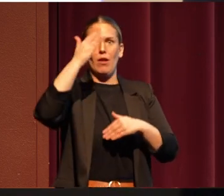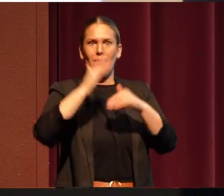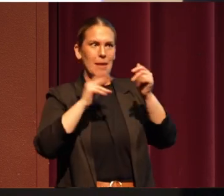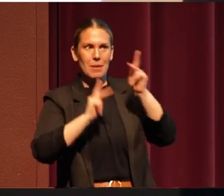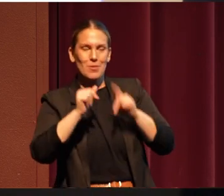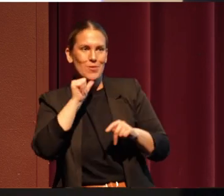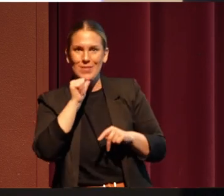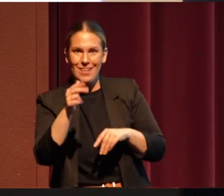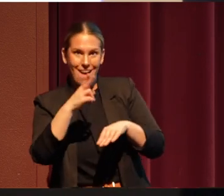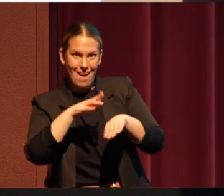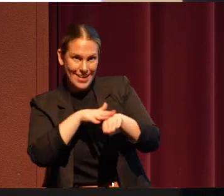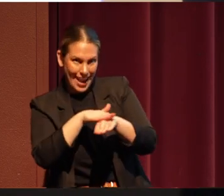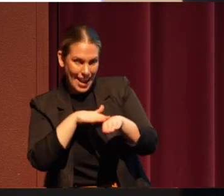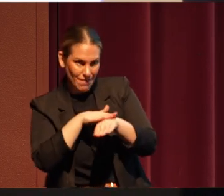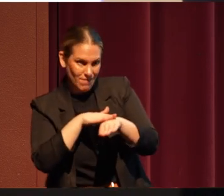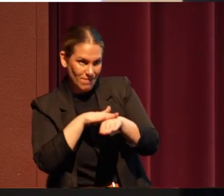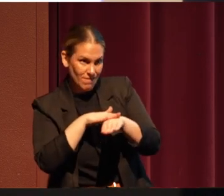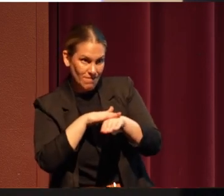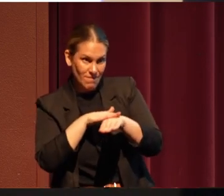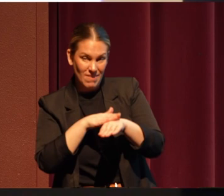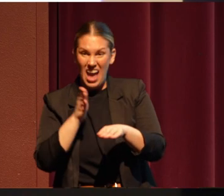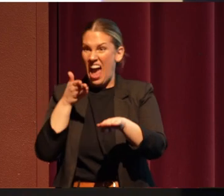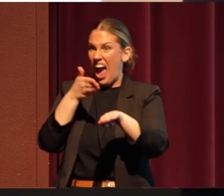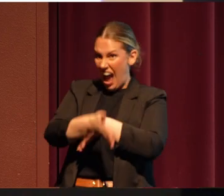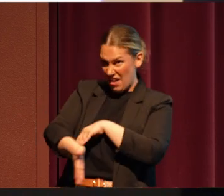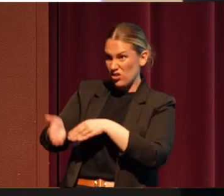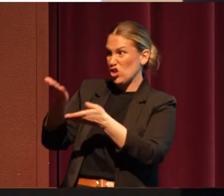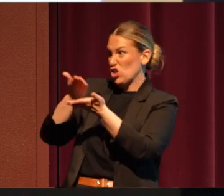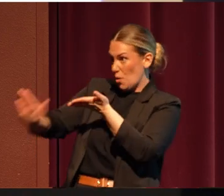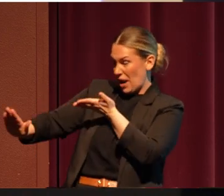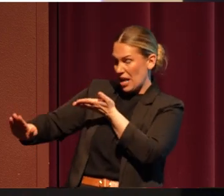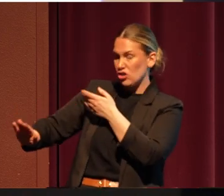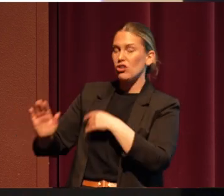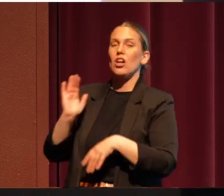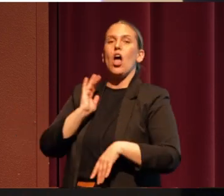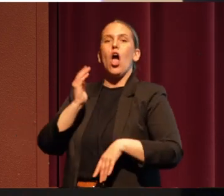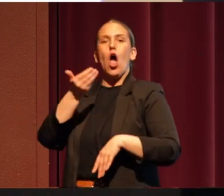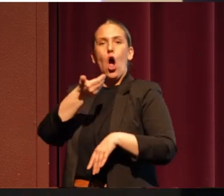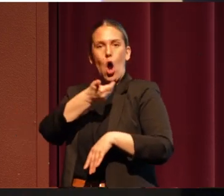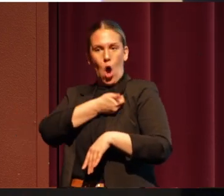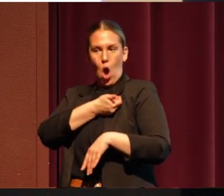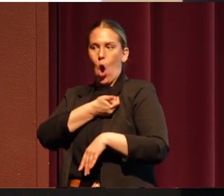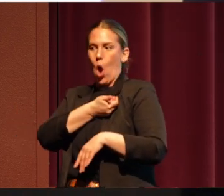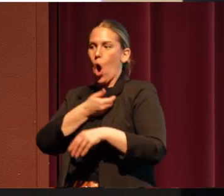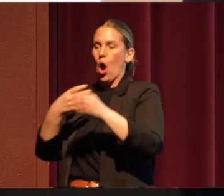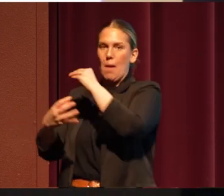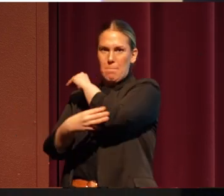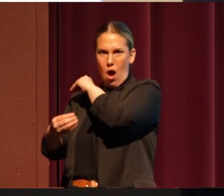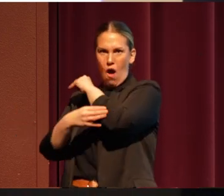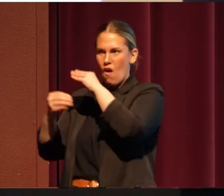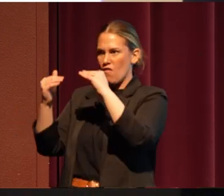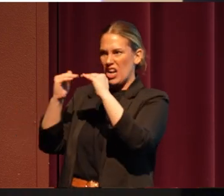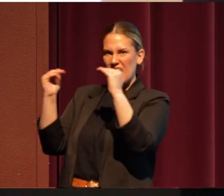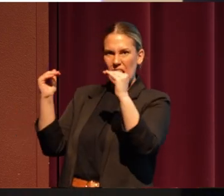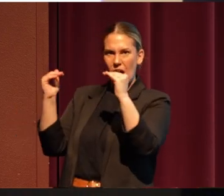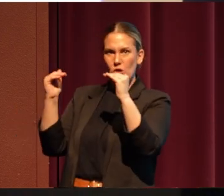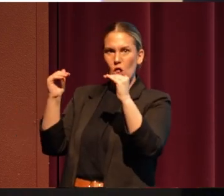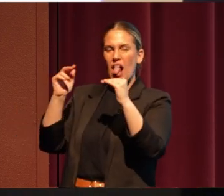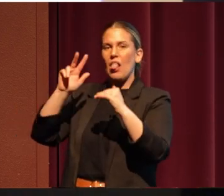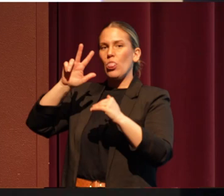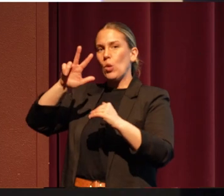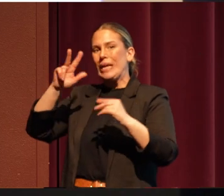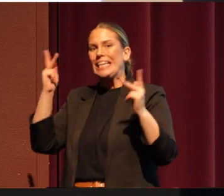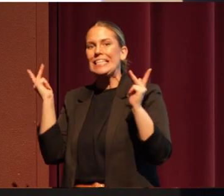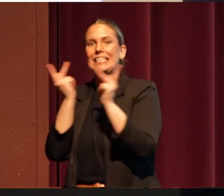Post-termination, within 25 years, our tribal poverty level was three times that